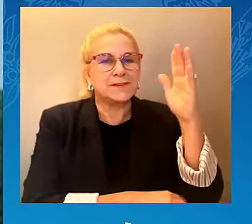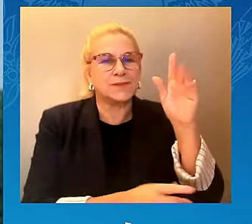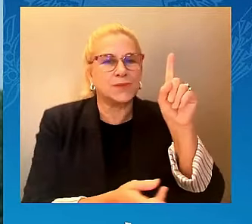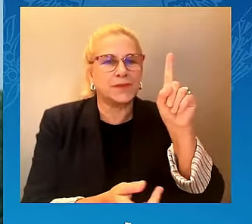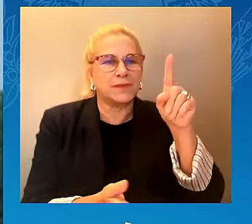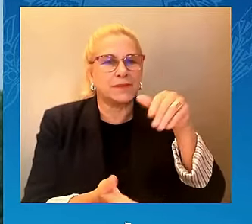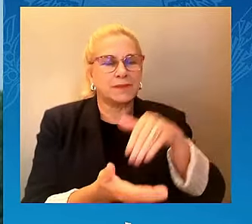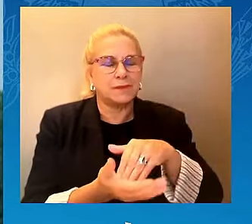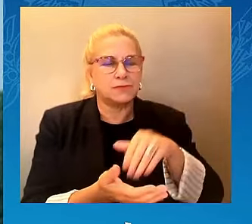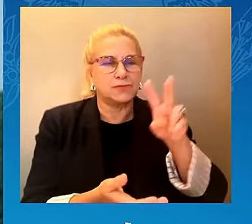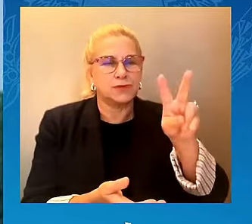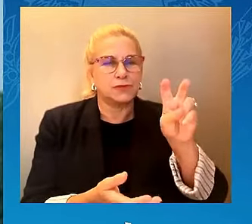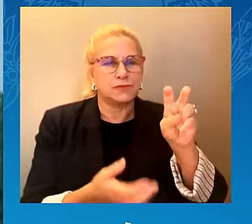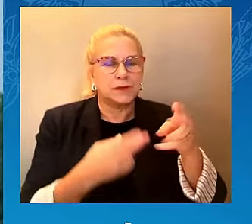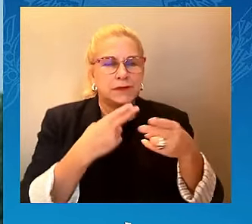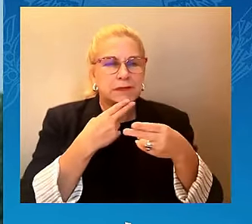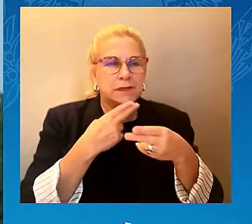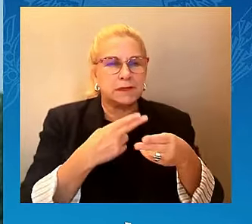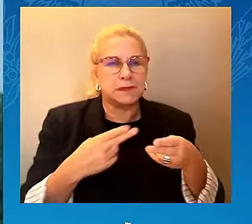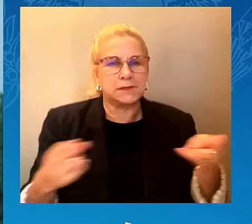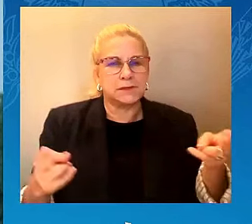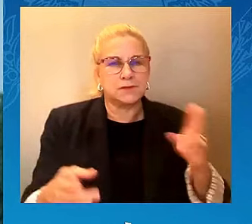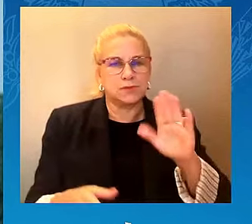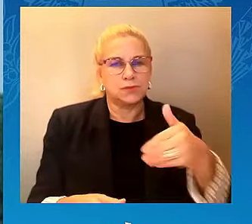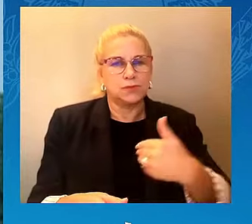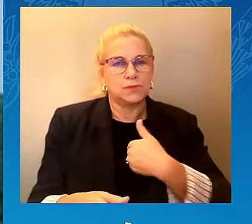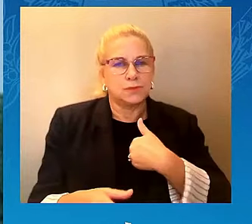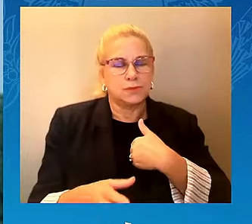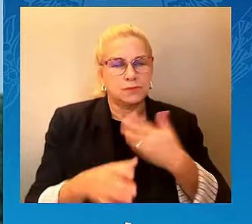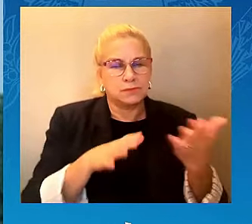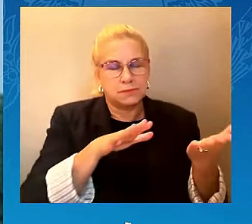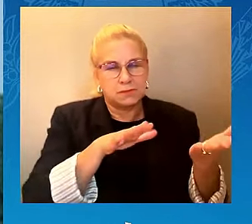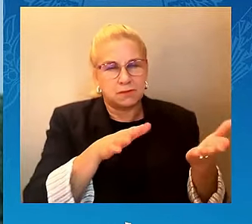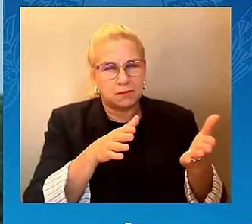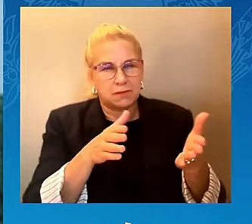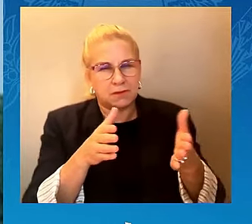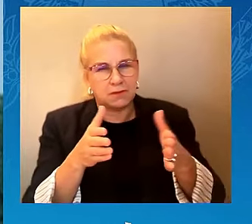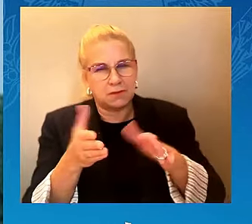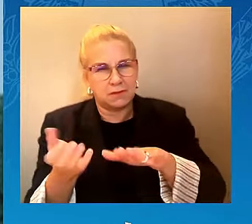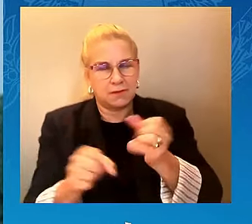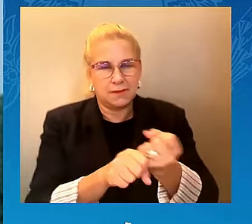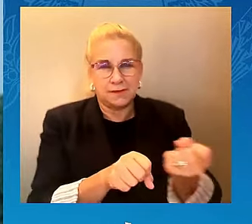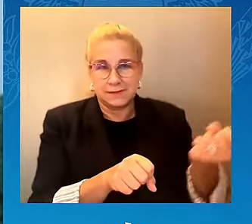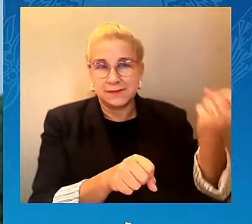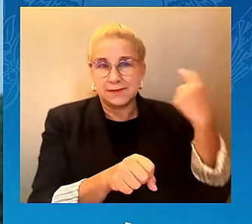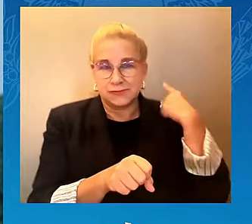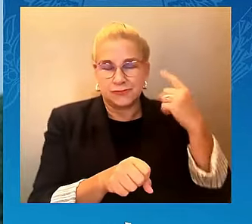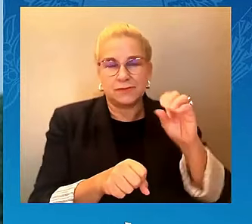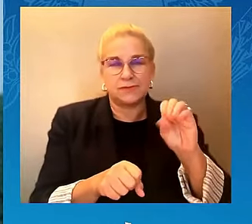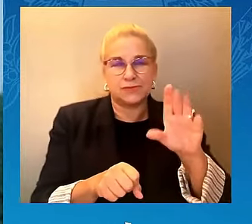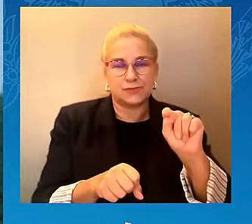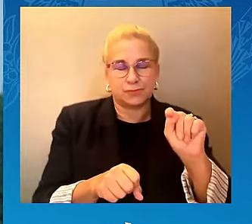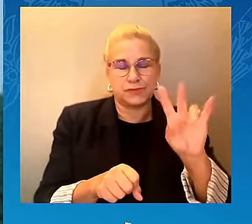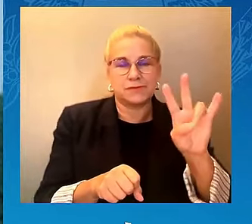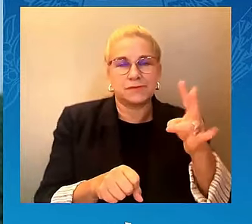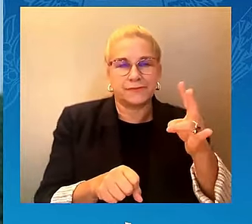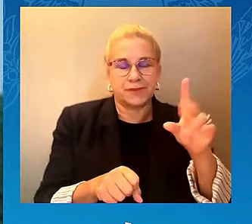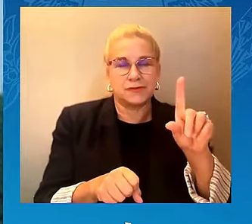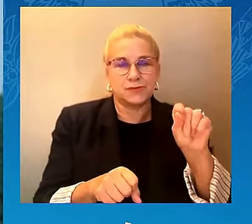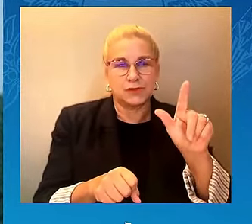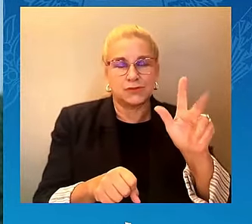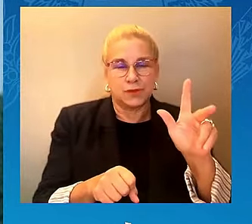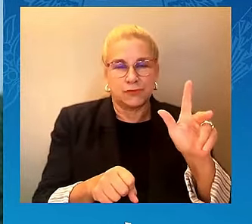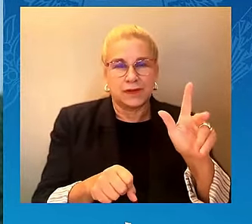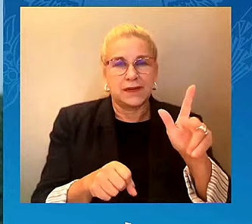on October 7, 2023, who were massacred by Hamas terrorists. 46